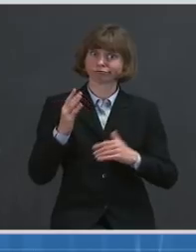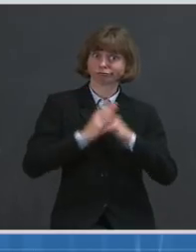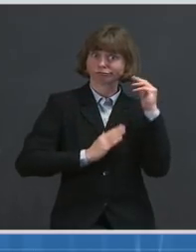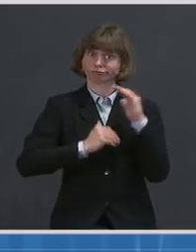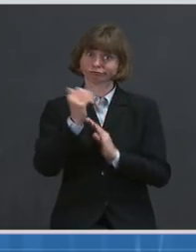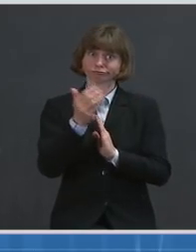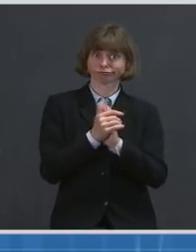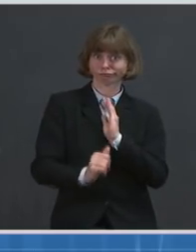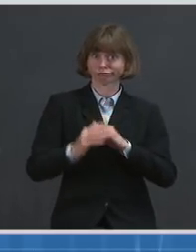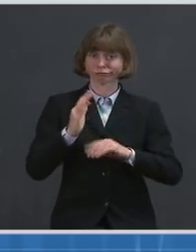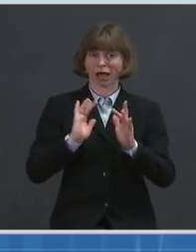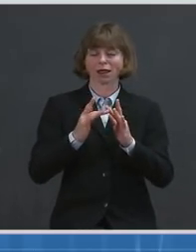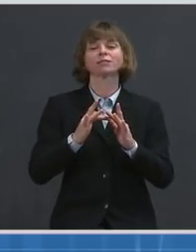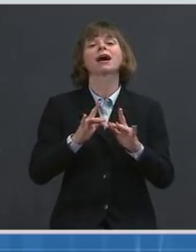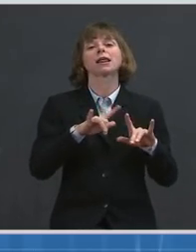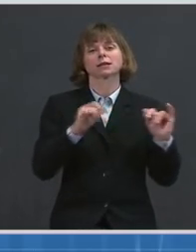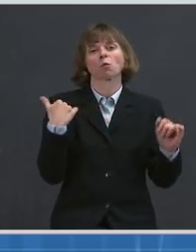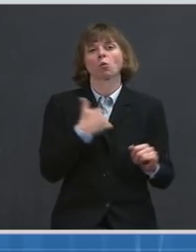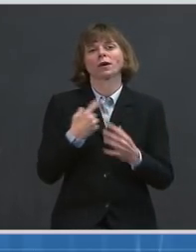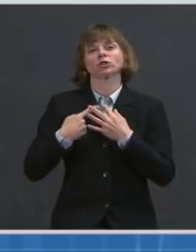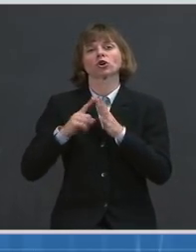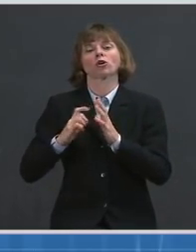assistance in finding a vaccine.